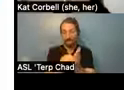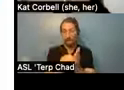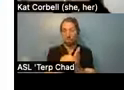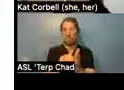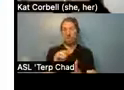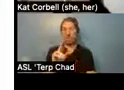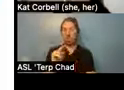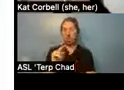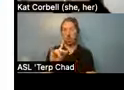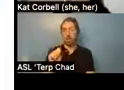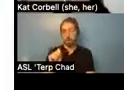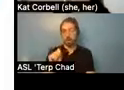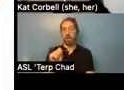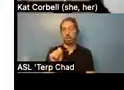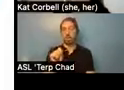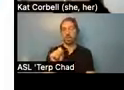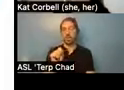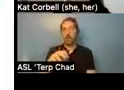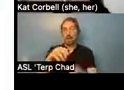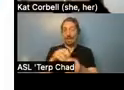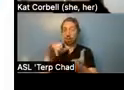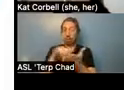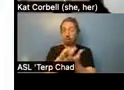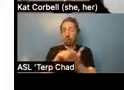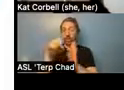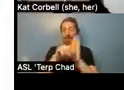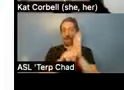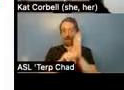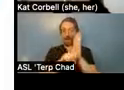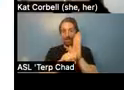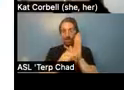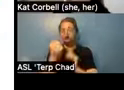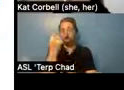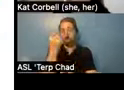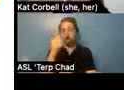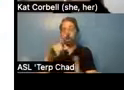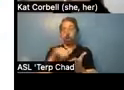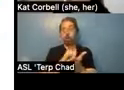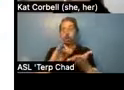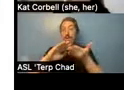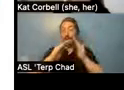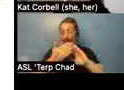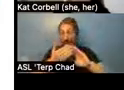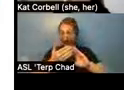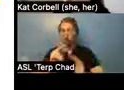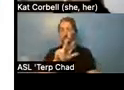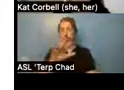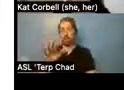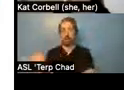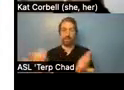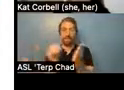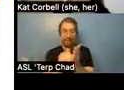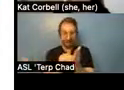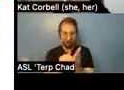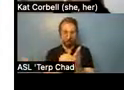of New York state, there are 35,000 in New York city alone. So 50,000 in the whole state, 35